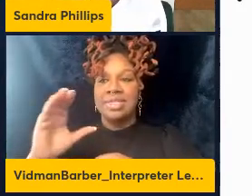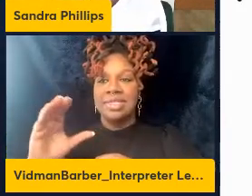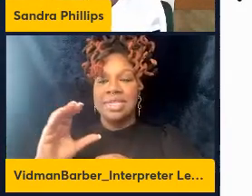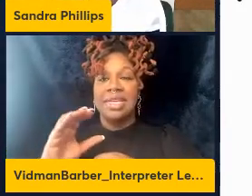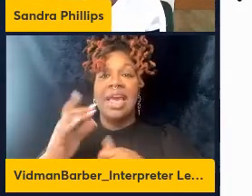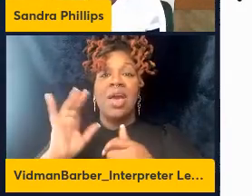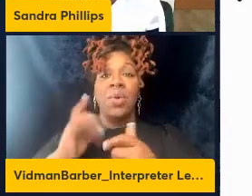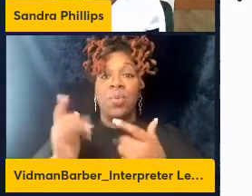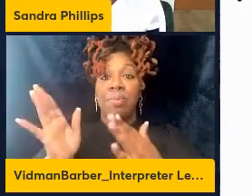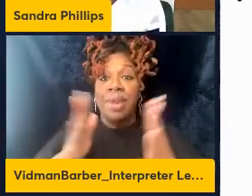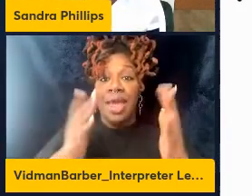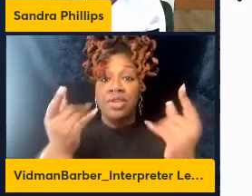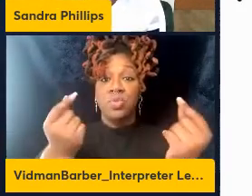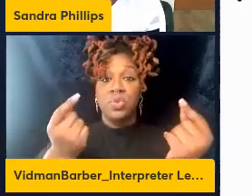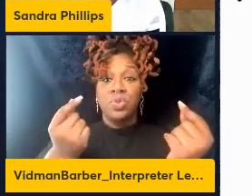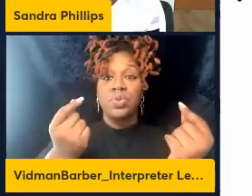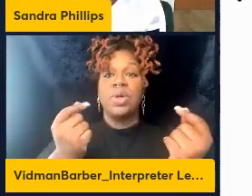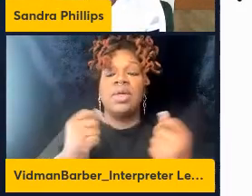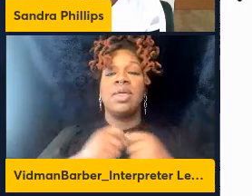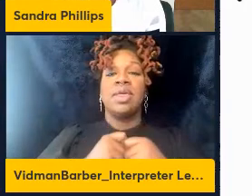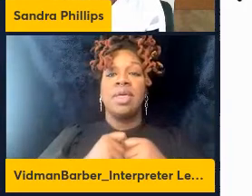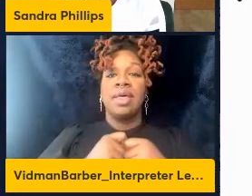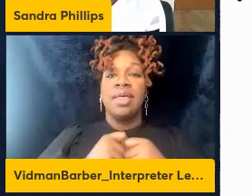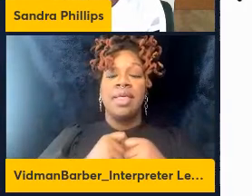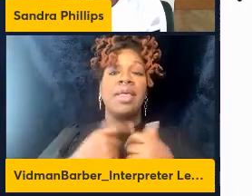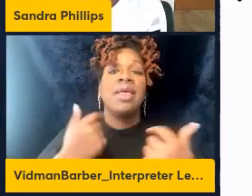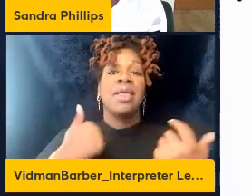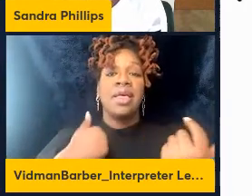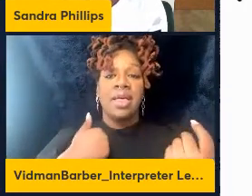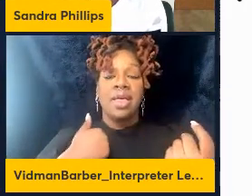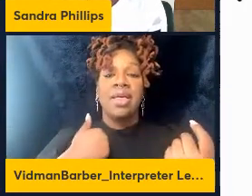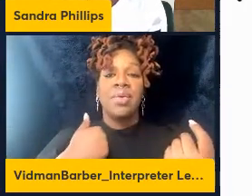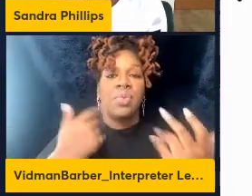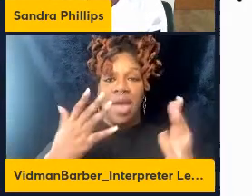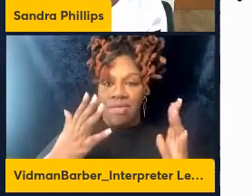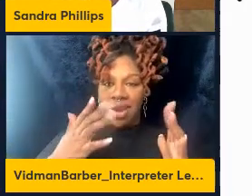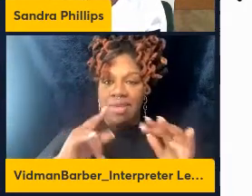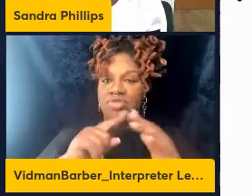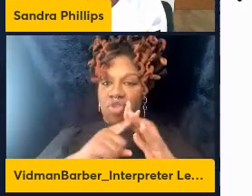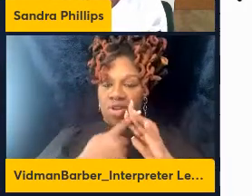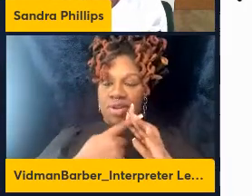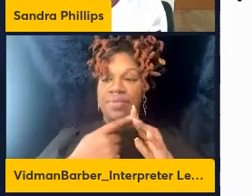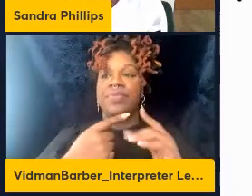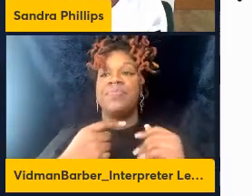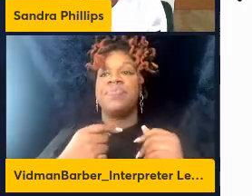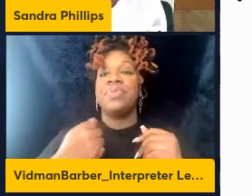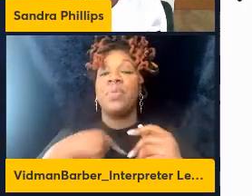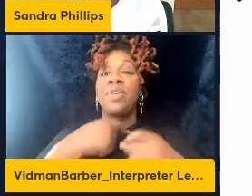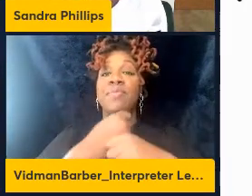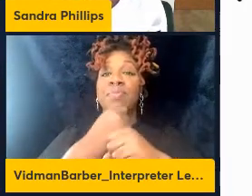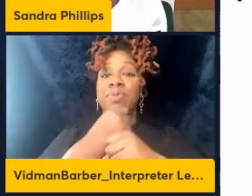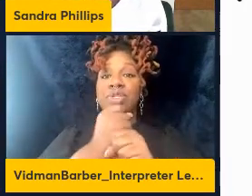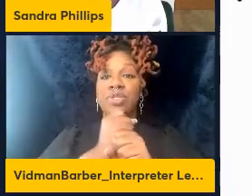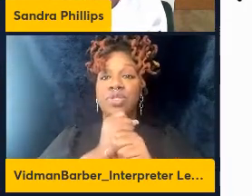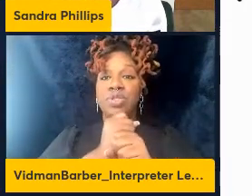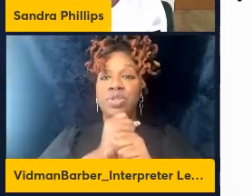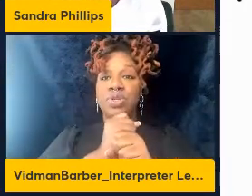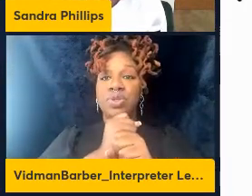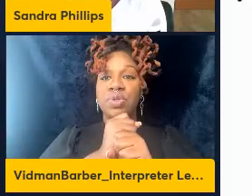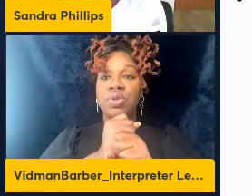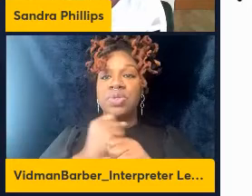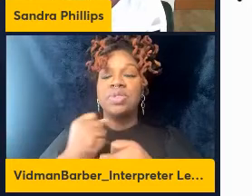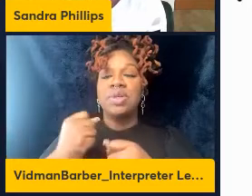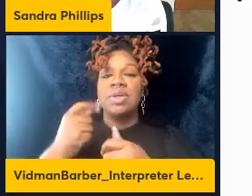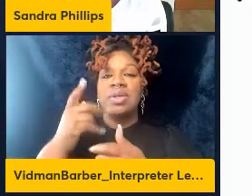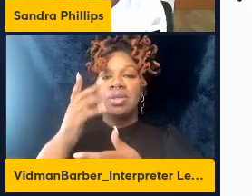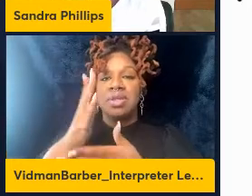to do, we actually have done that already. We have produced precision cut tumor slices from